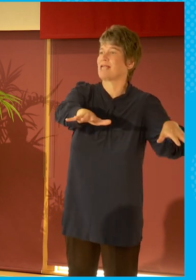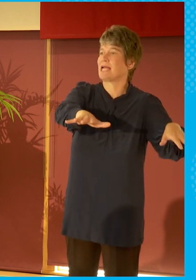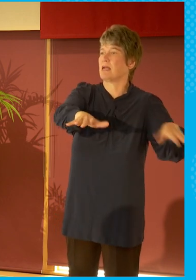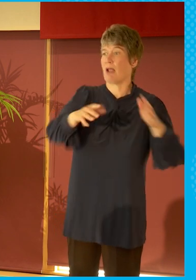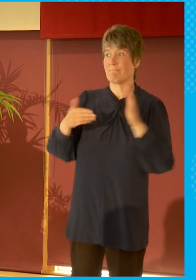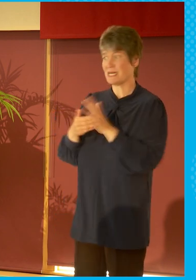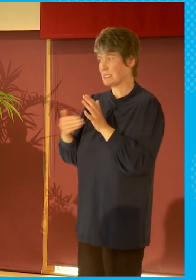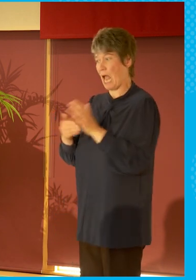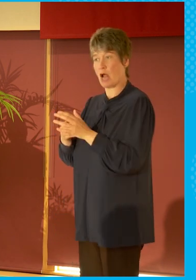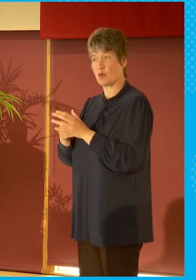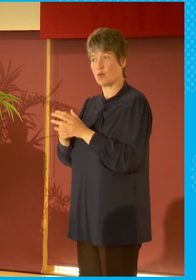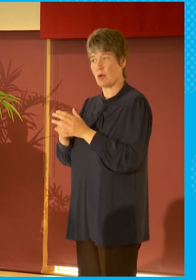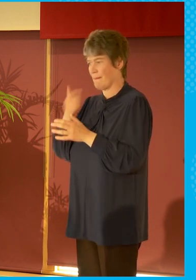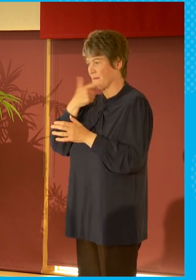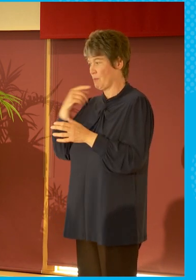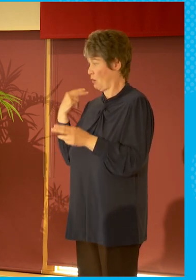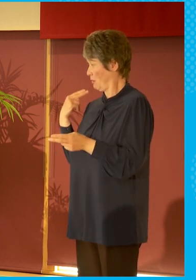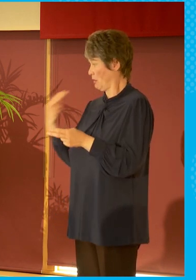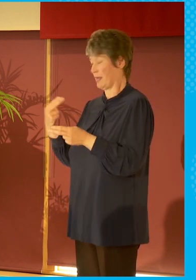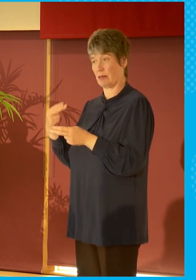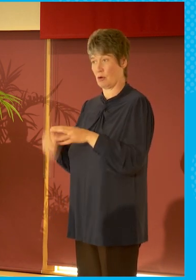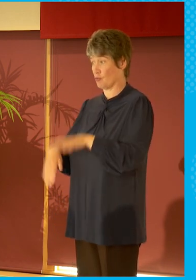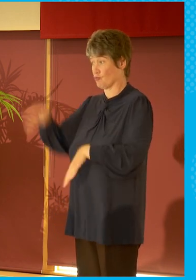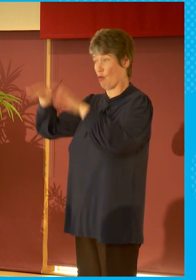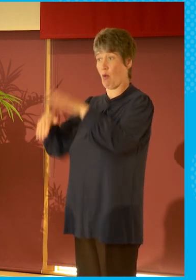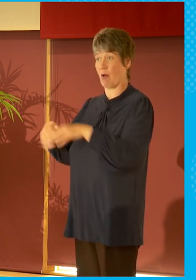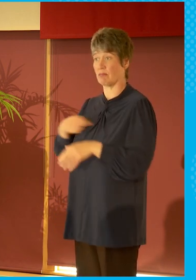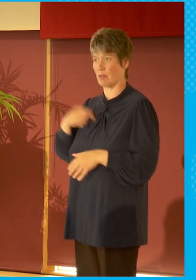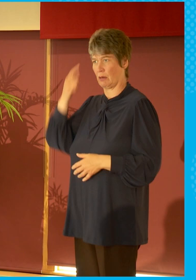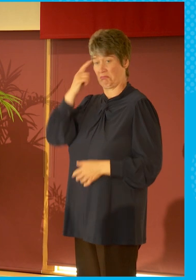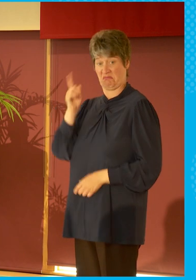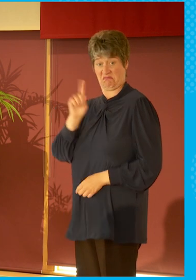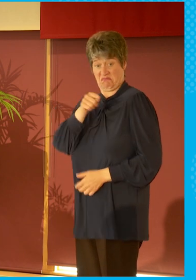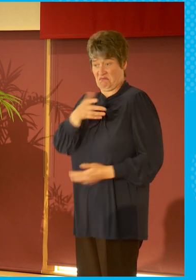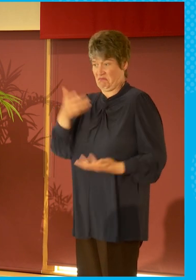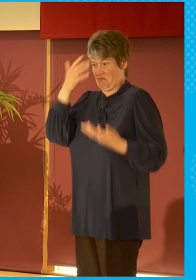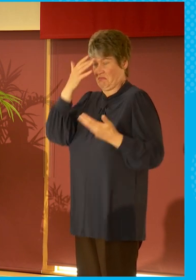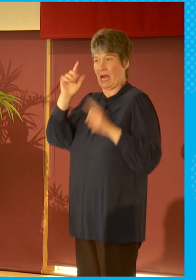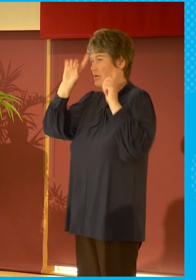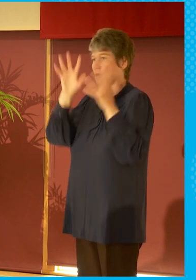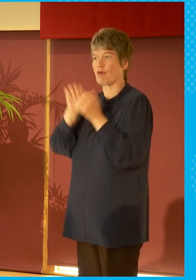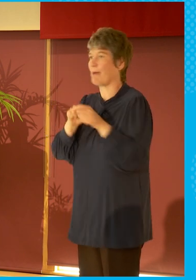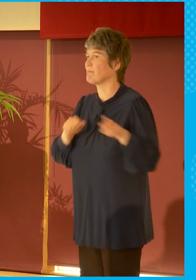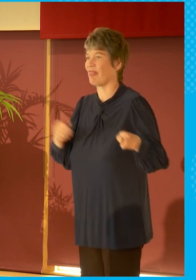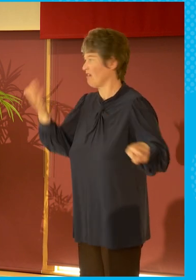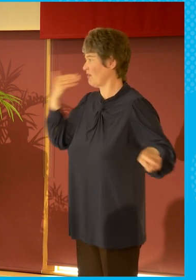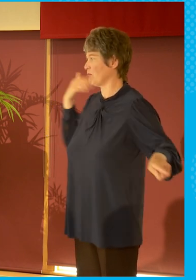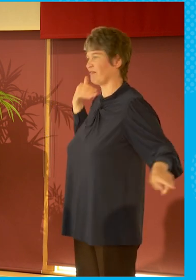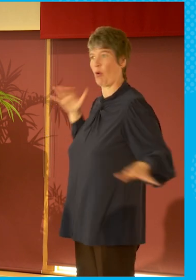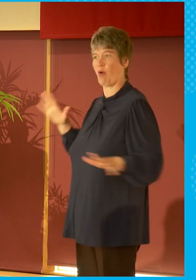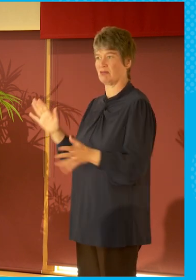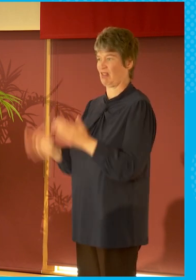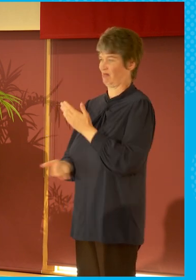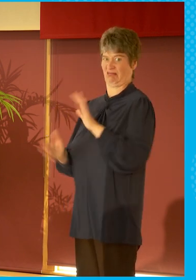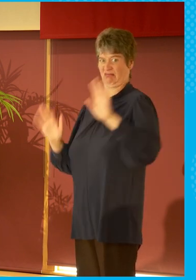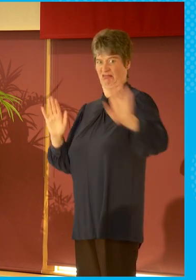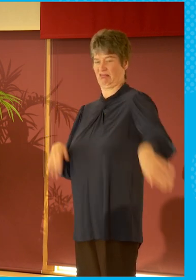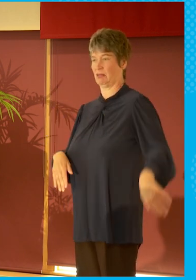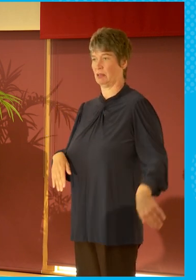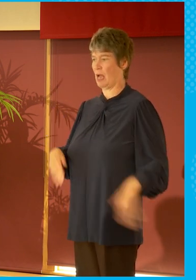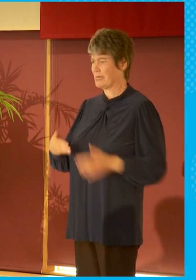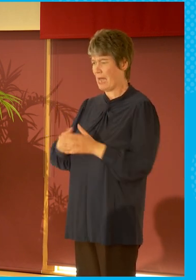of the media ecology, the way in which media companies operate, has transformed